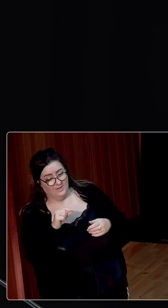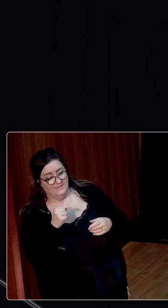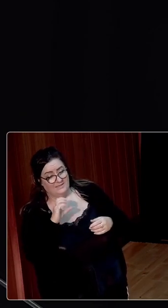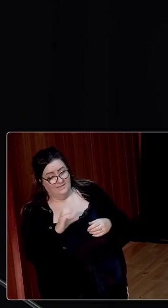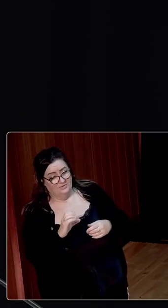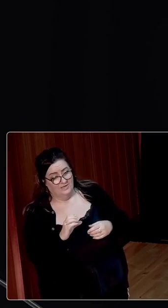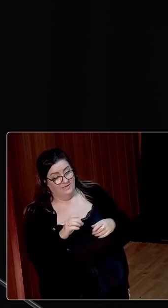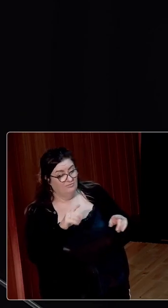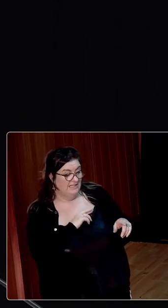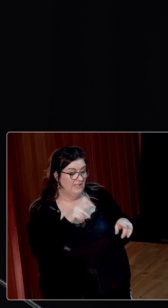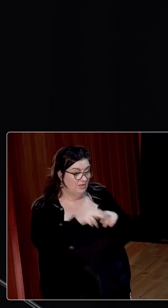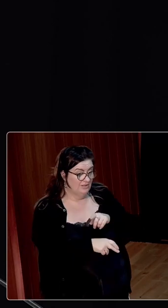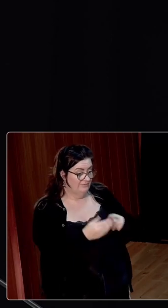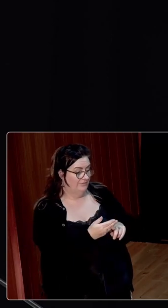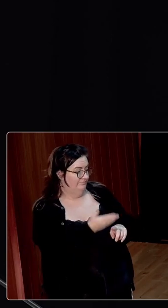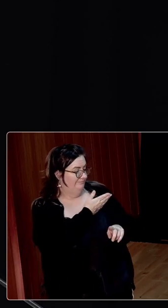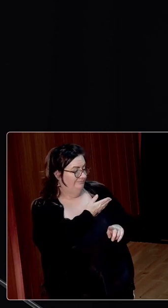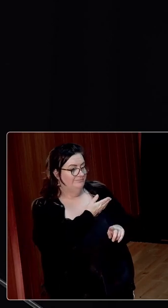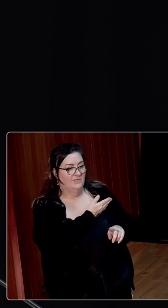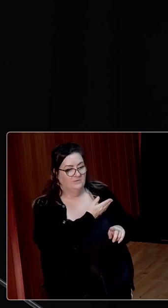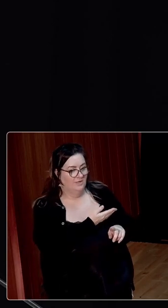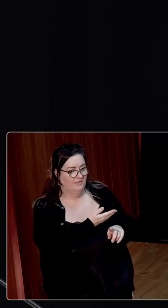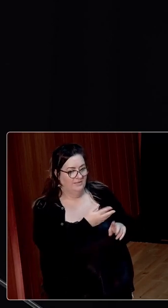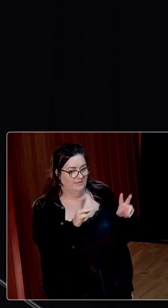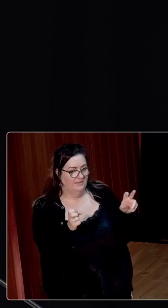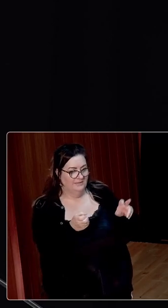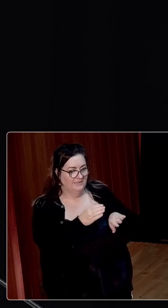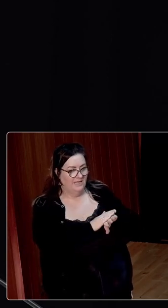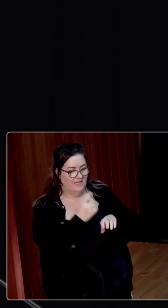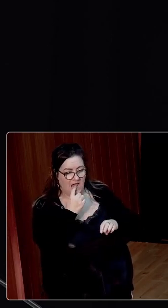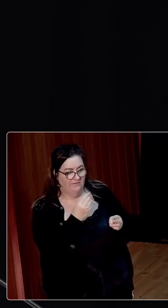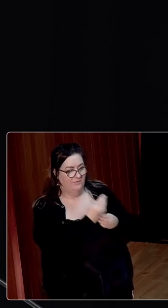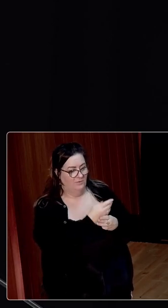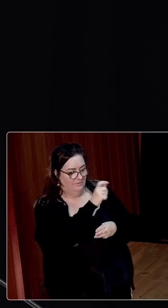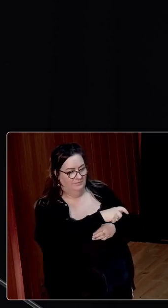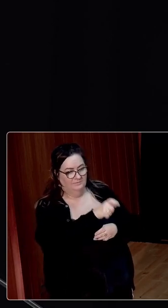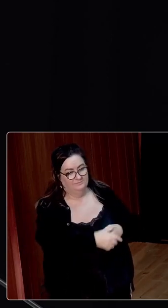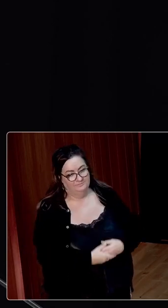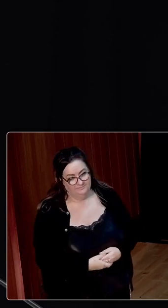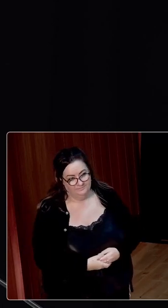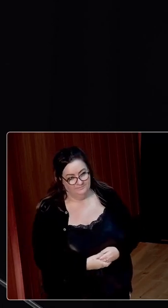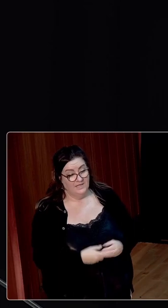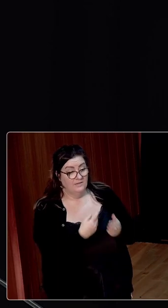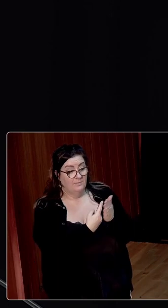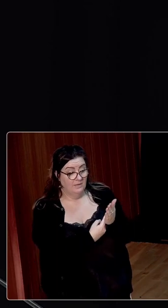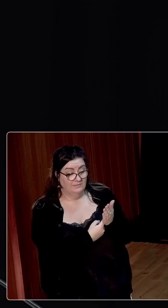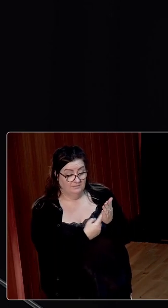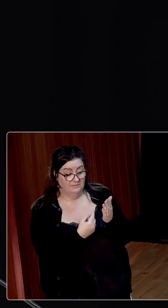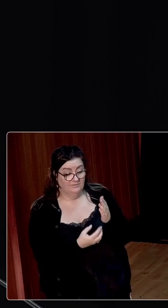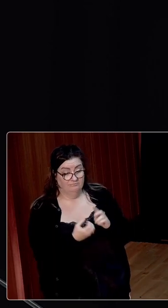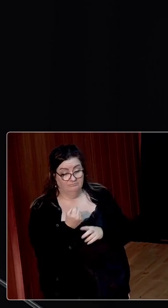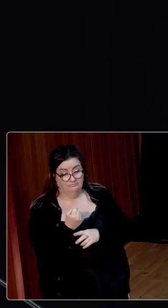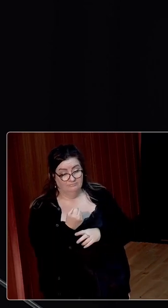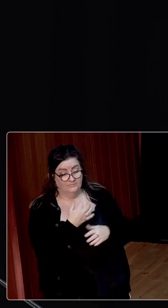forever off from the world of the past, is the death of the peasantry. The policy of successive Irish governments